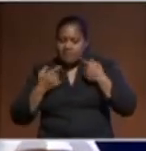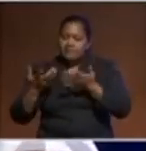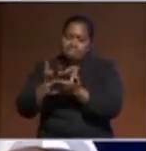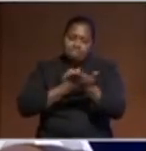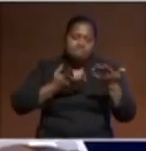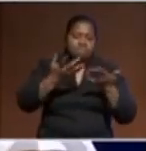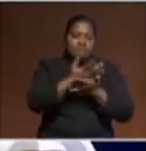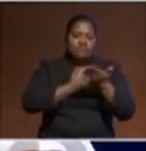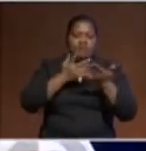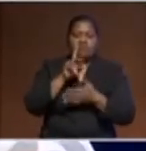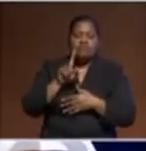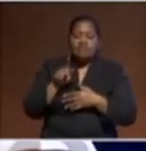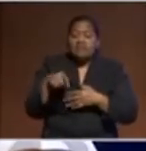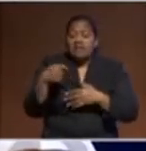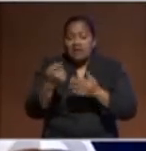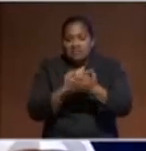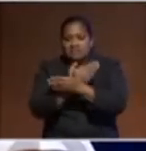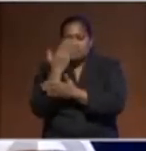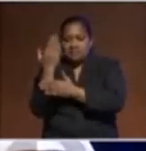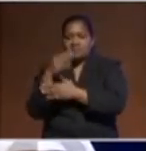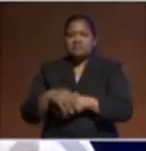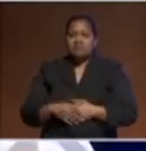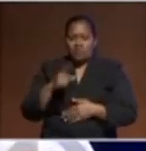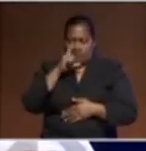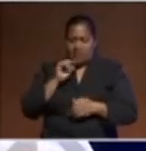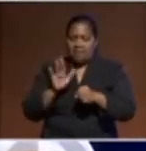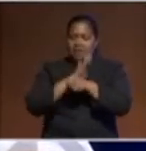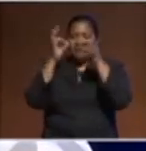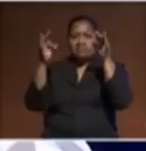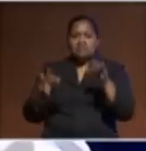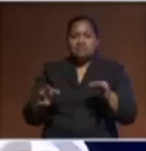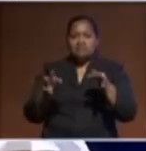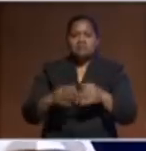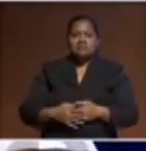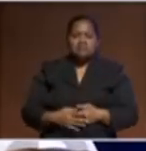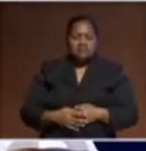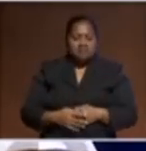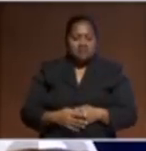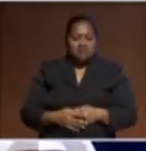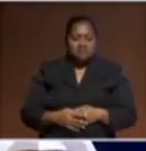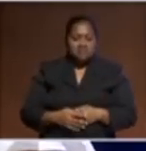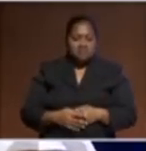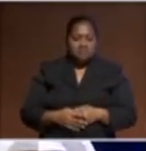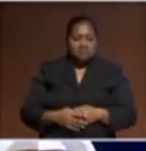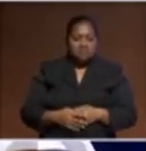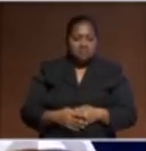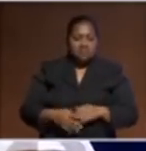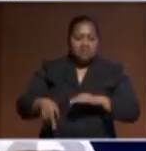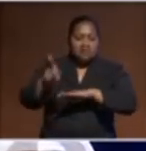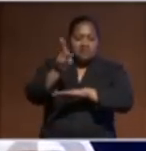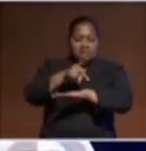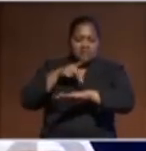day to make these decisions. on behalf of our Pacific shared Pacific